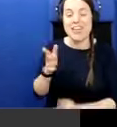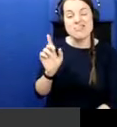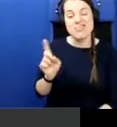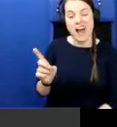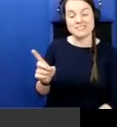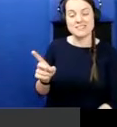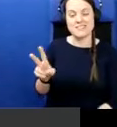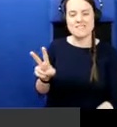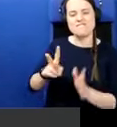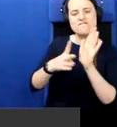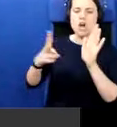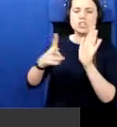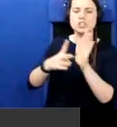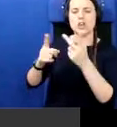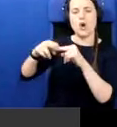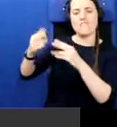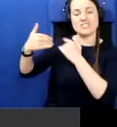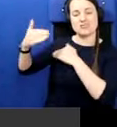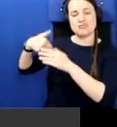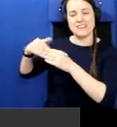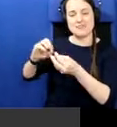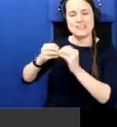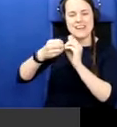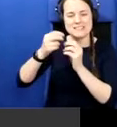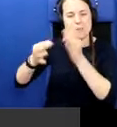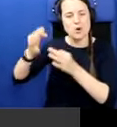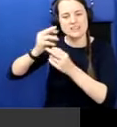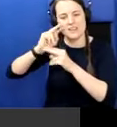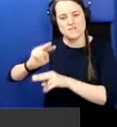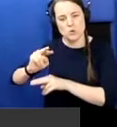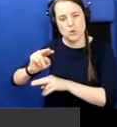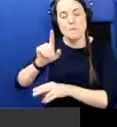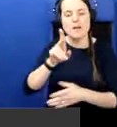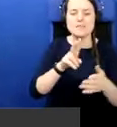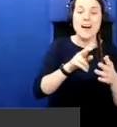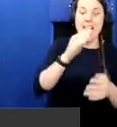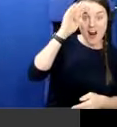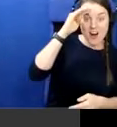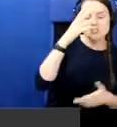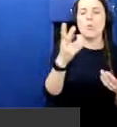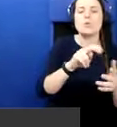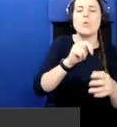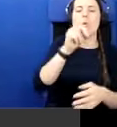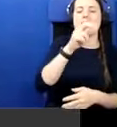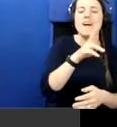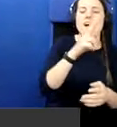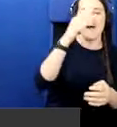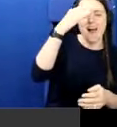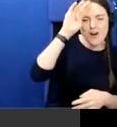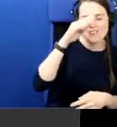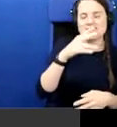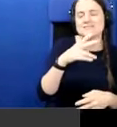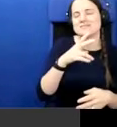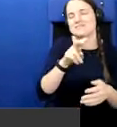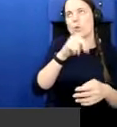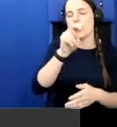get perhaps a political viewpoint. In Northern Ireland or in Ireland generally, I think we don't